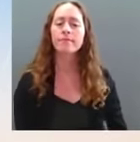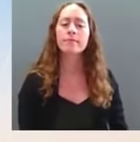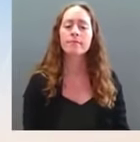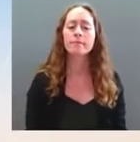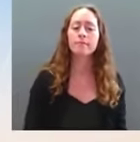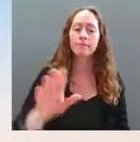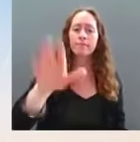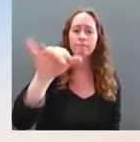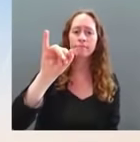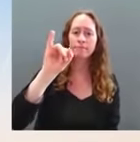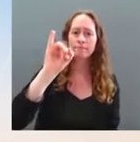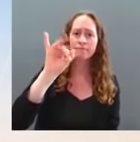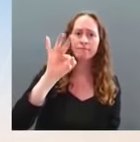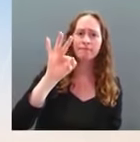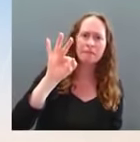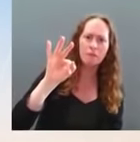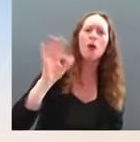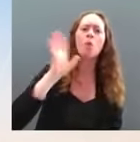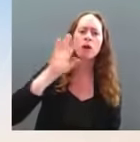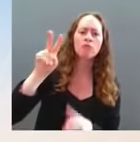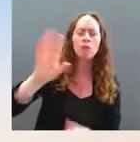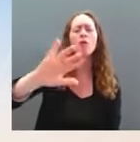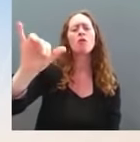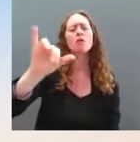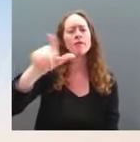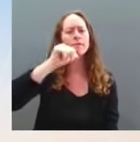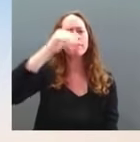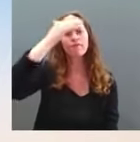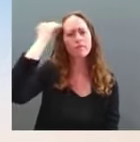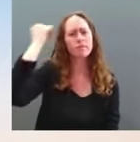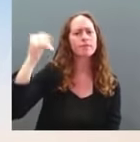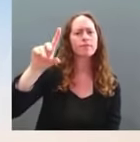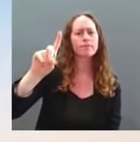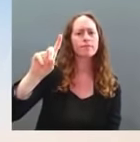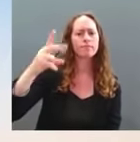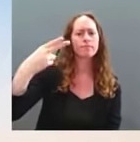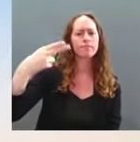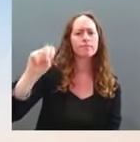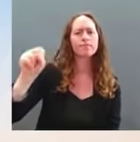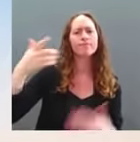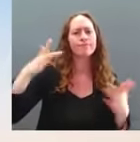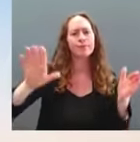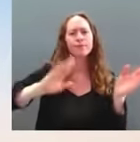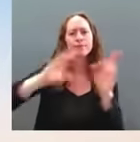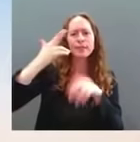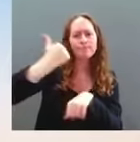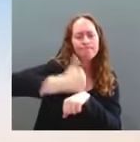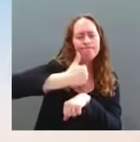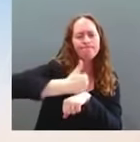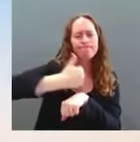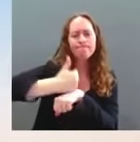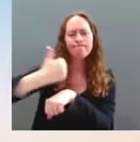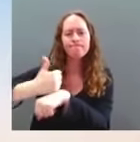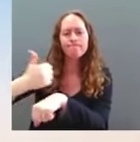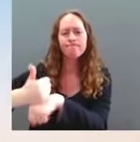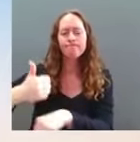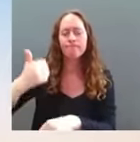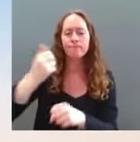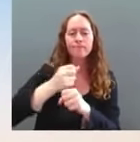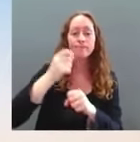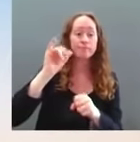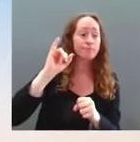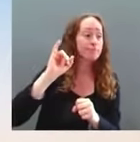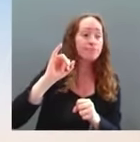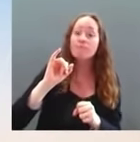Security also put together a preparedness plan to continue addressing irregular migration that involves surging personnel and resources to the border,